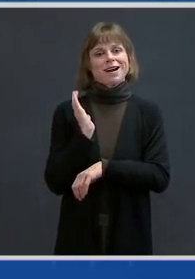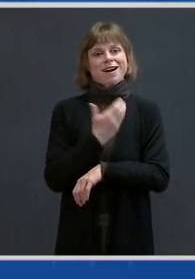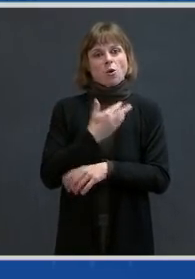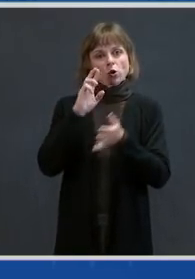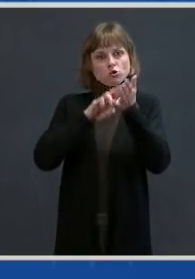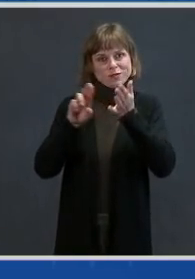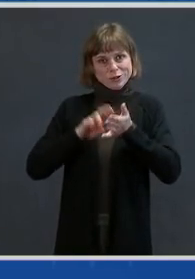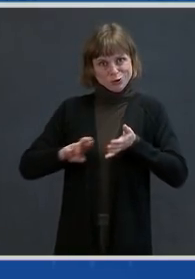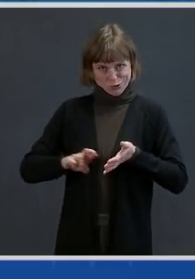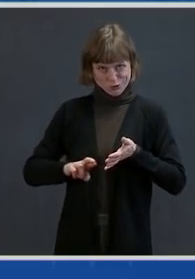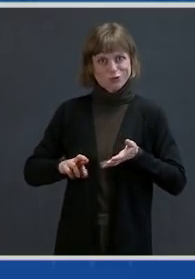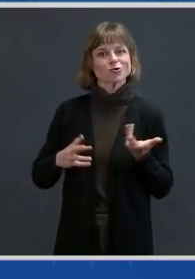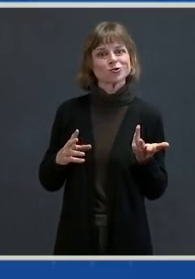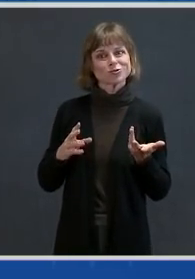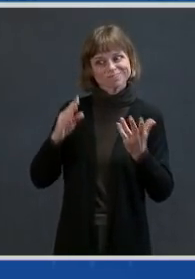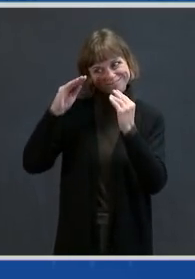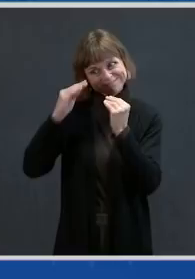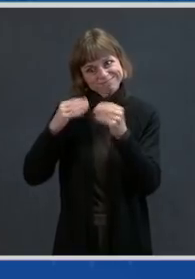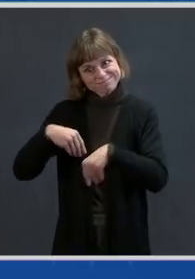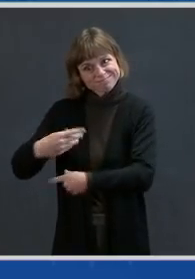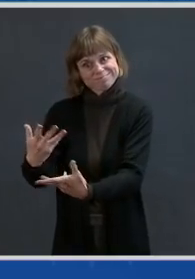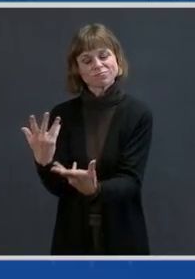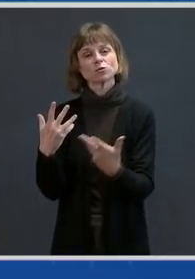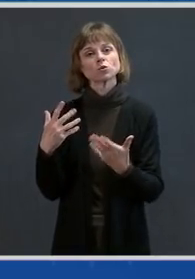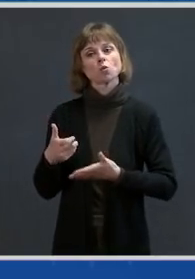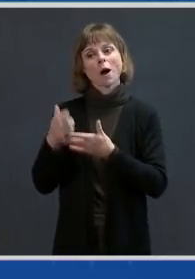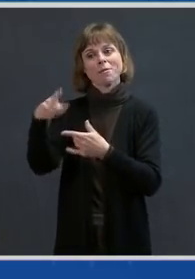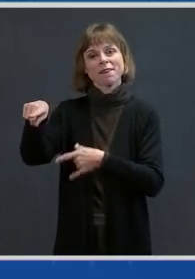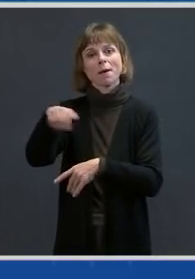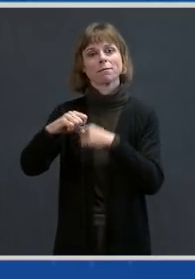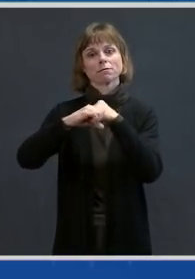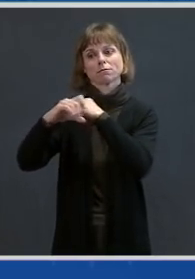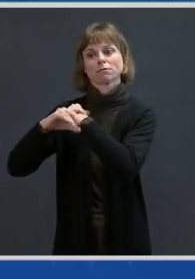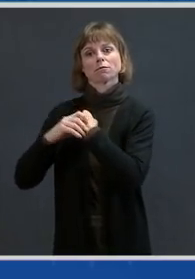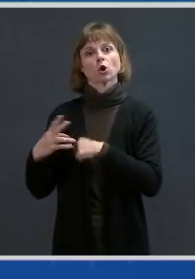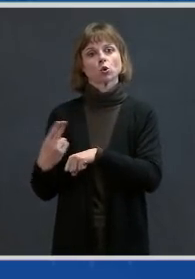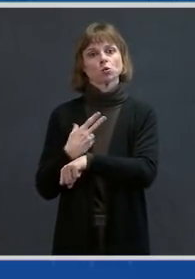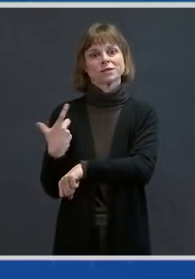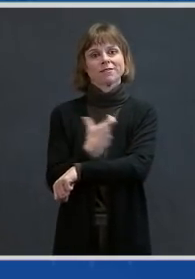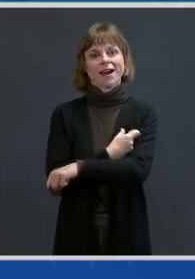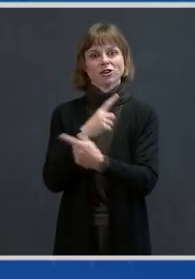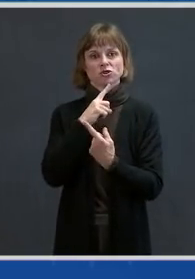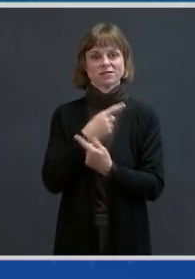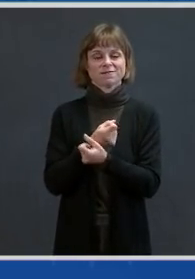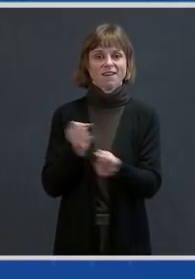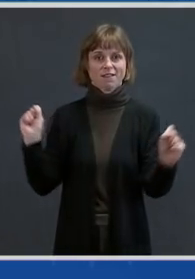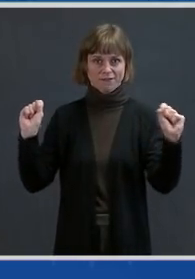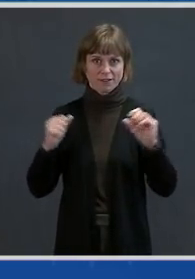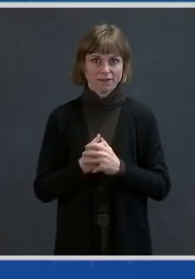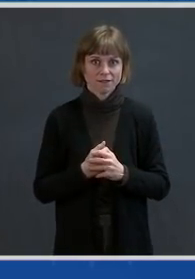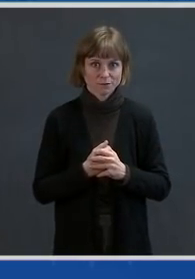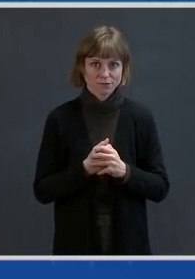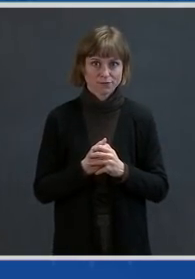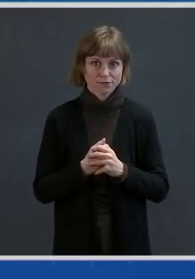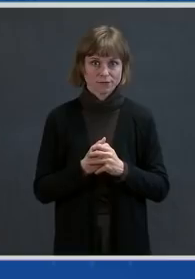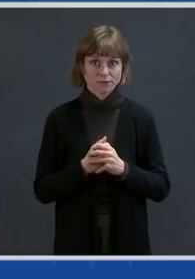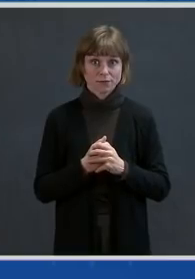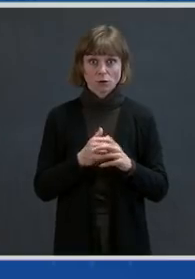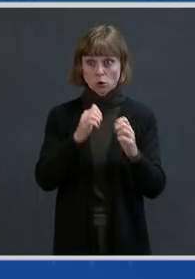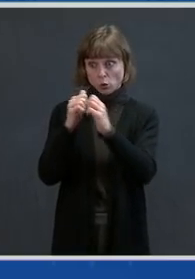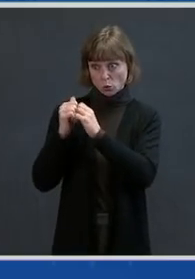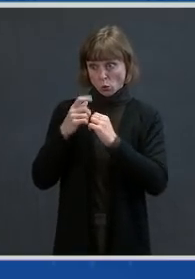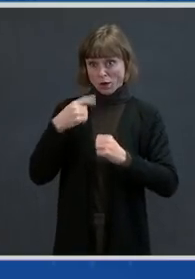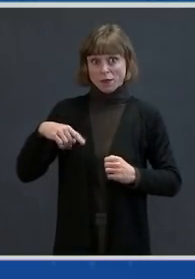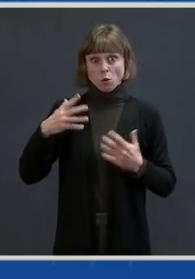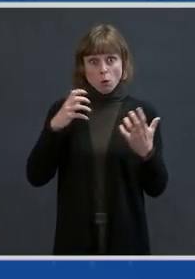vaccines and vaccinations most effectively. Together, we hope to reach hundreds of thousands of